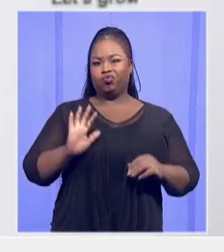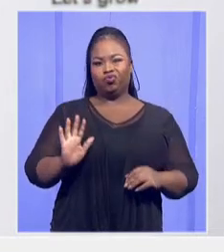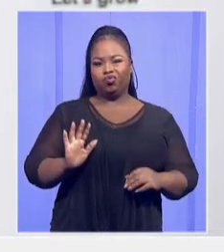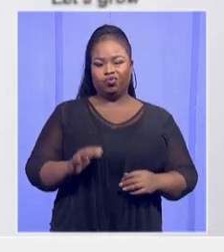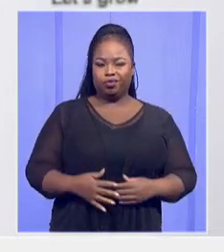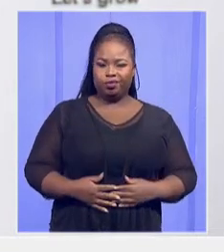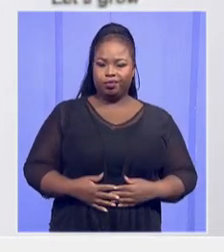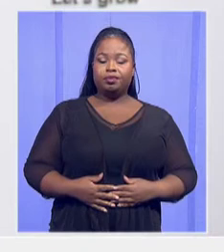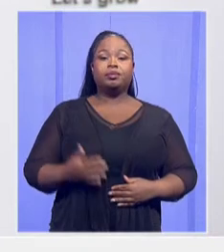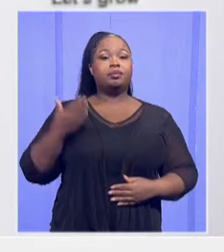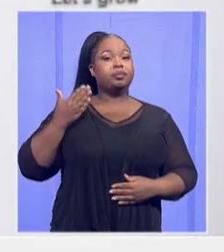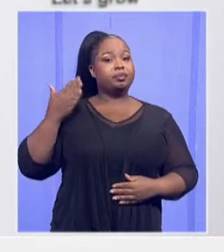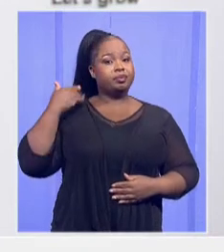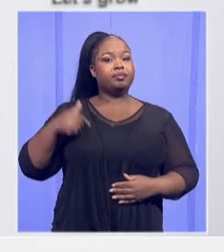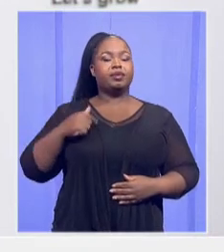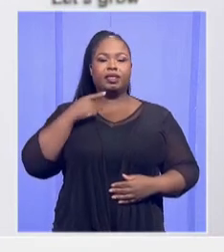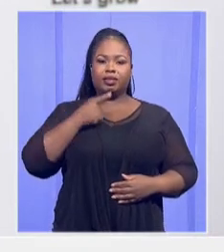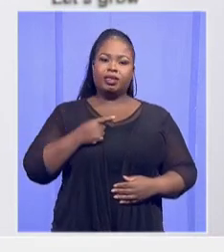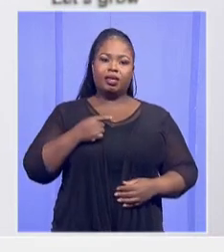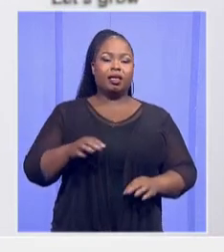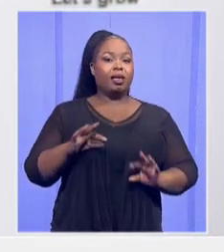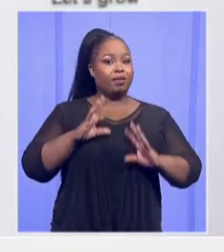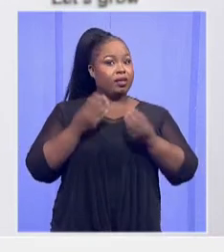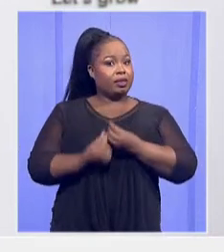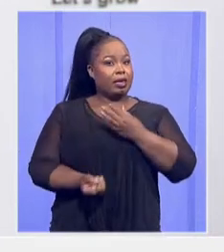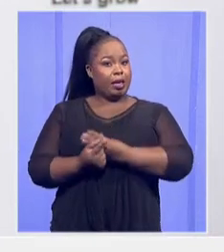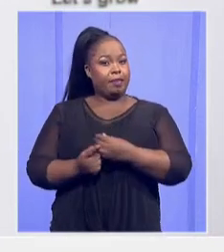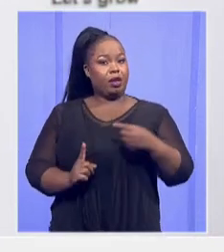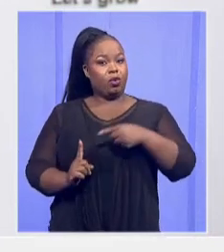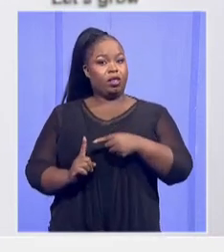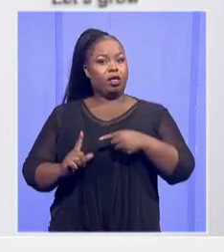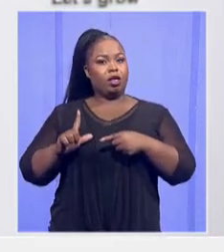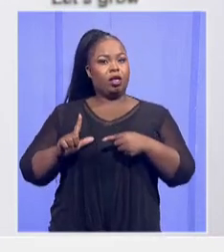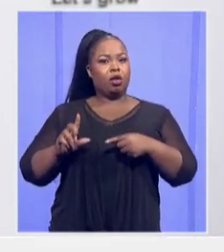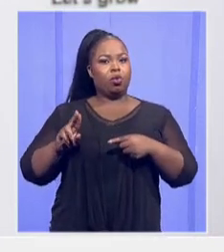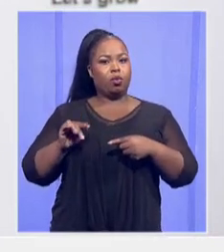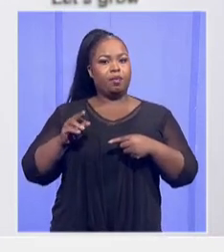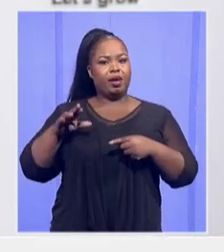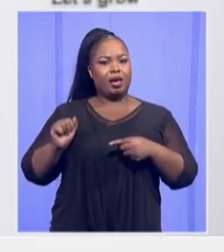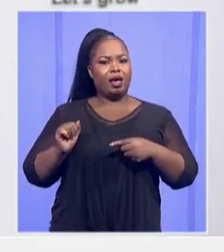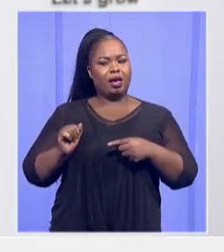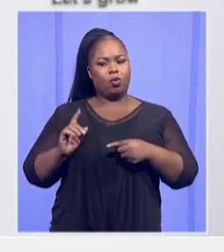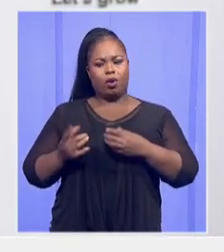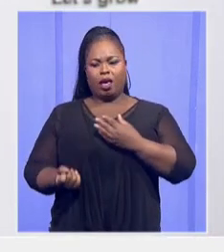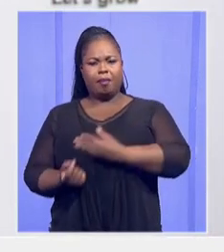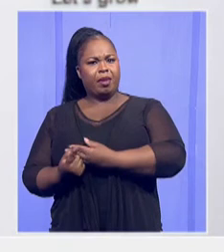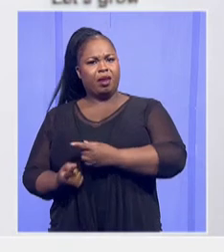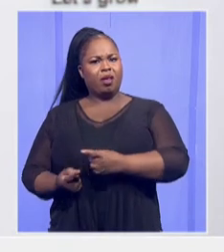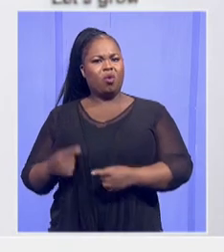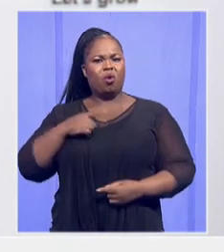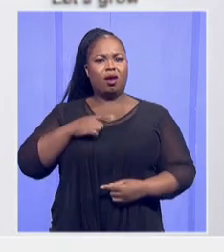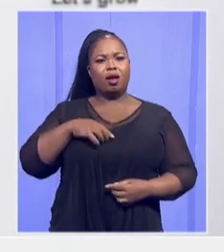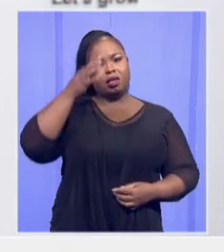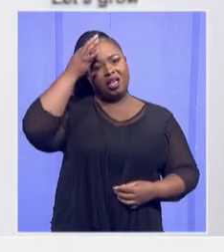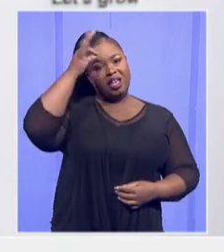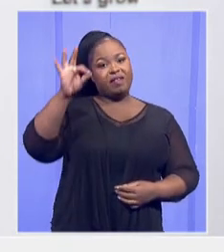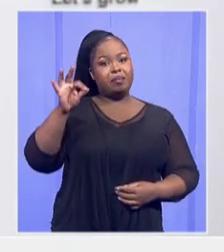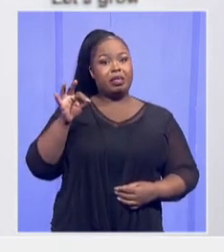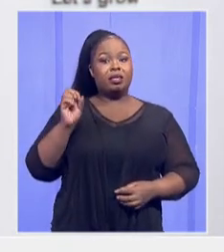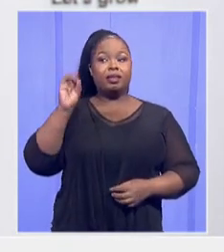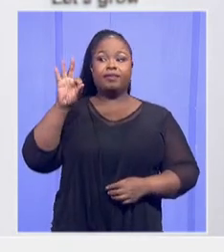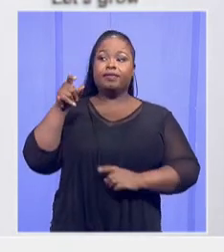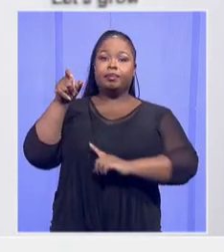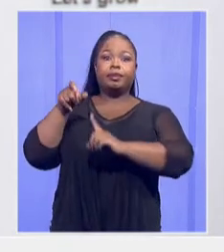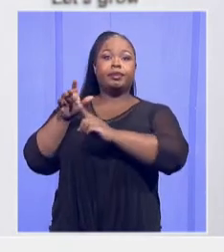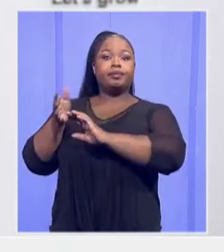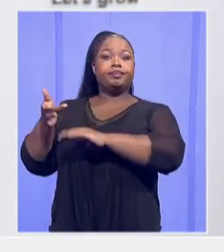I did say that I would clarify what happened with LUMGA, because again, when your government does a death, you don't want to be part